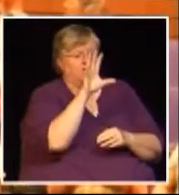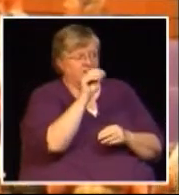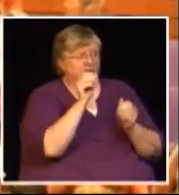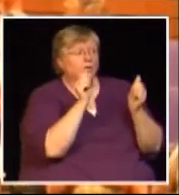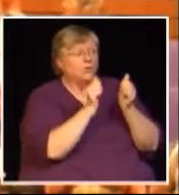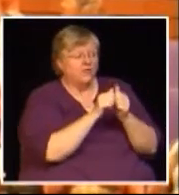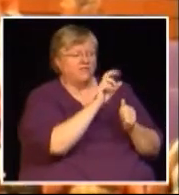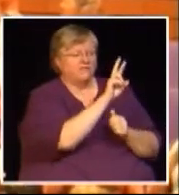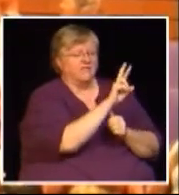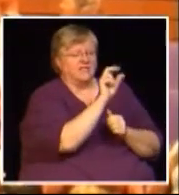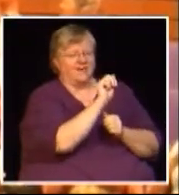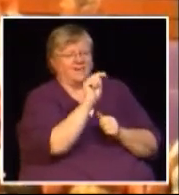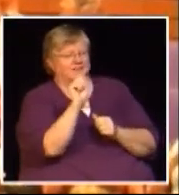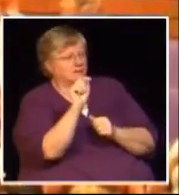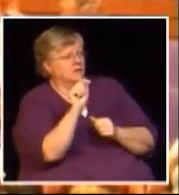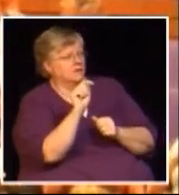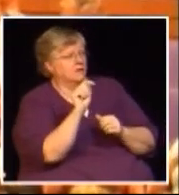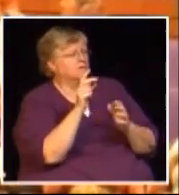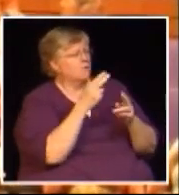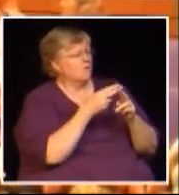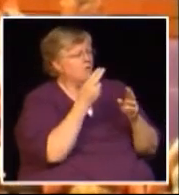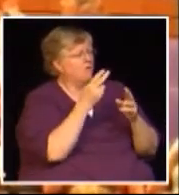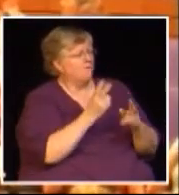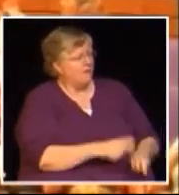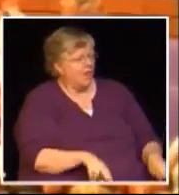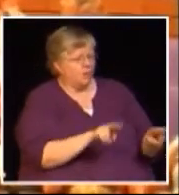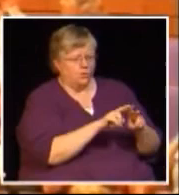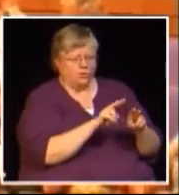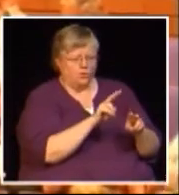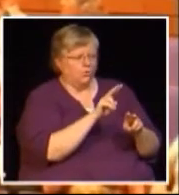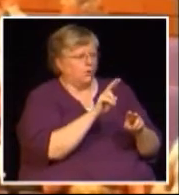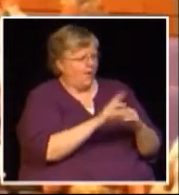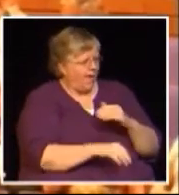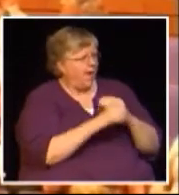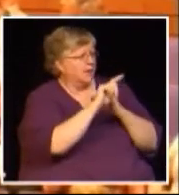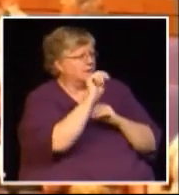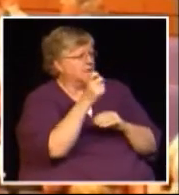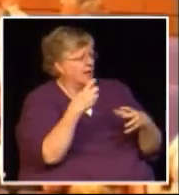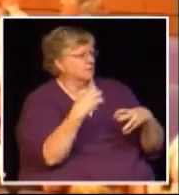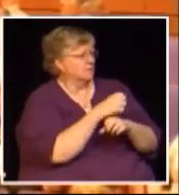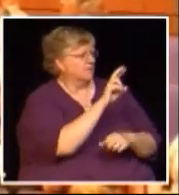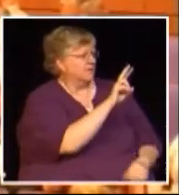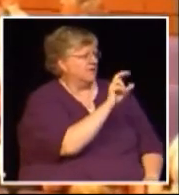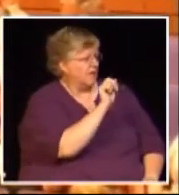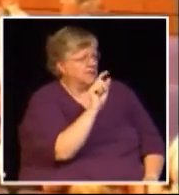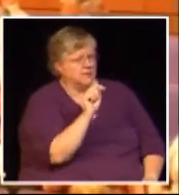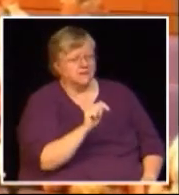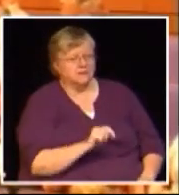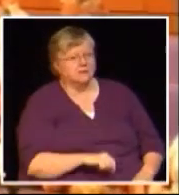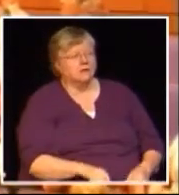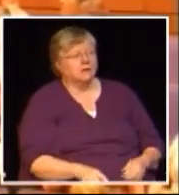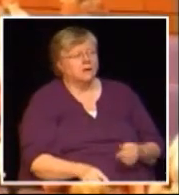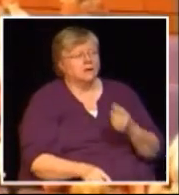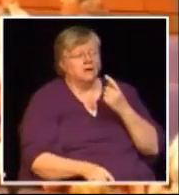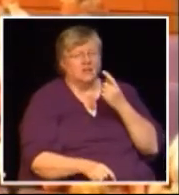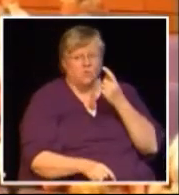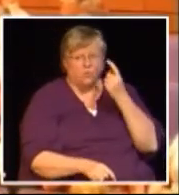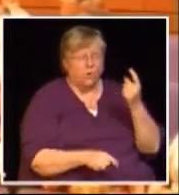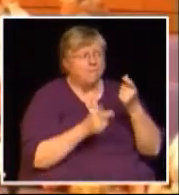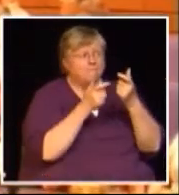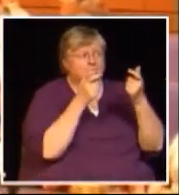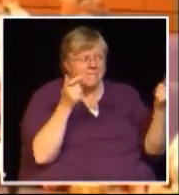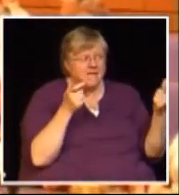in the world have a value-added tax system I'd like to know and there's one major country